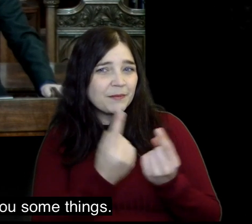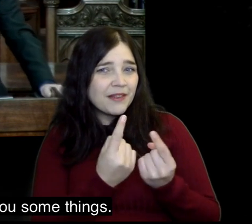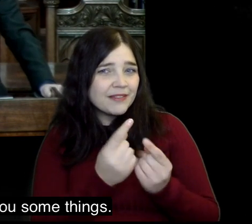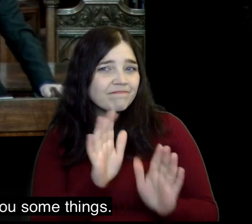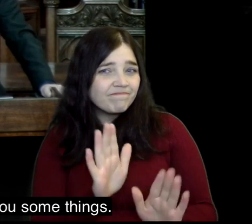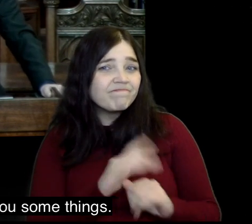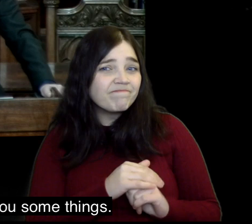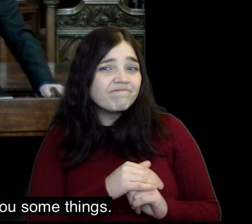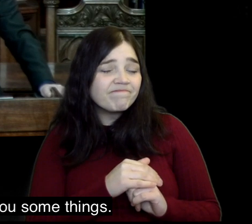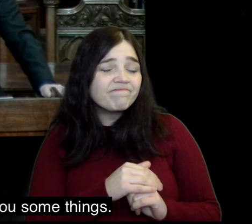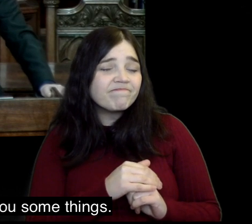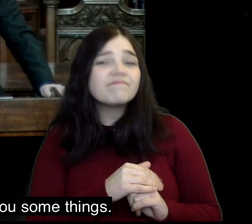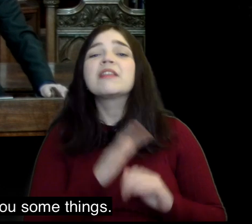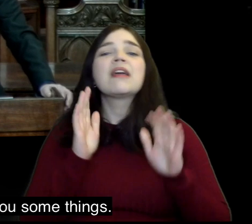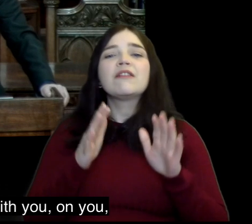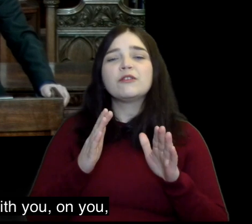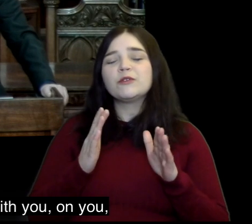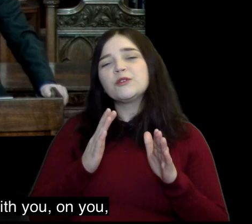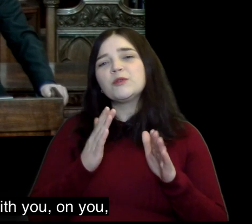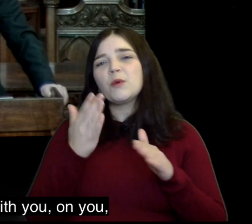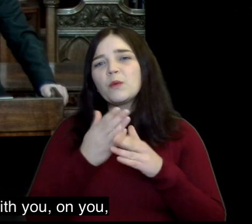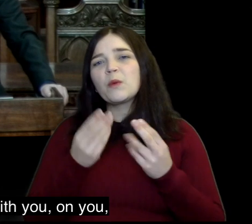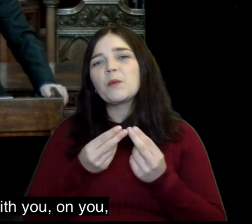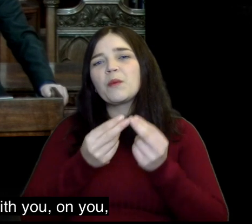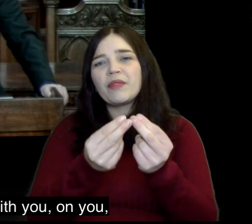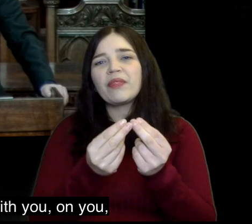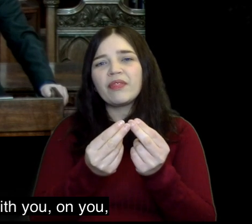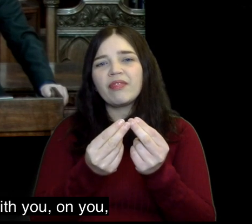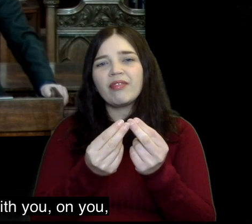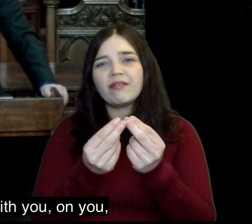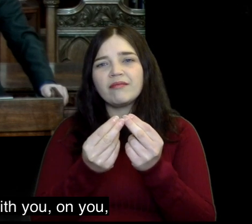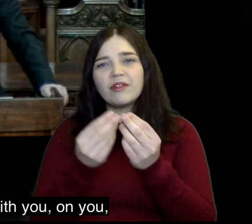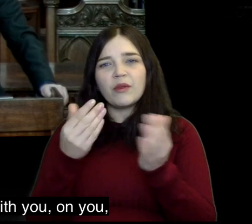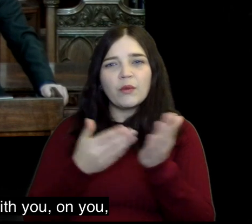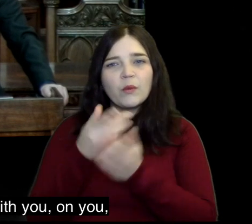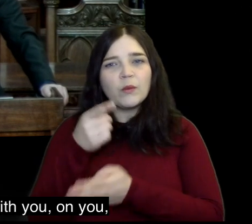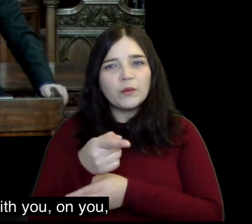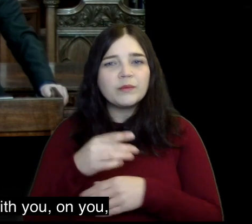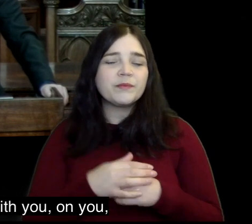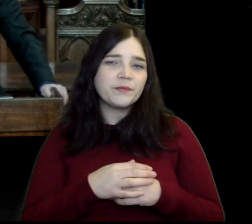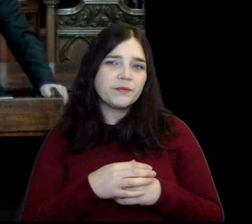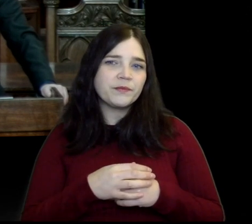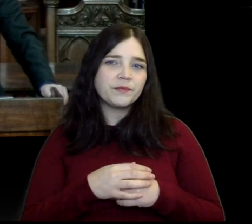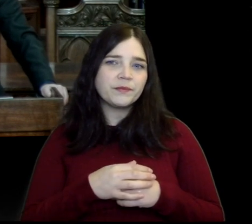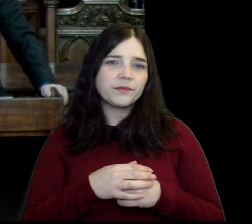I'm going to have to teach you some things I'm going to have to work with you on you